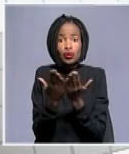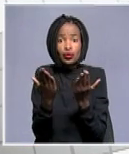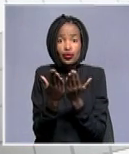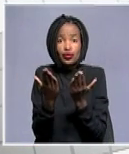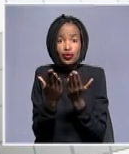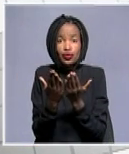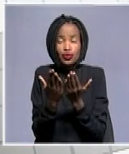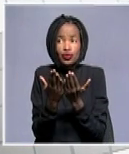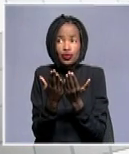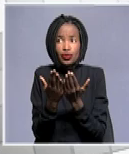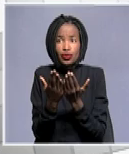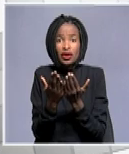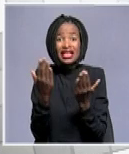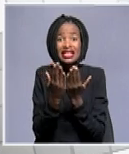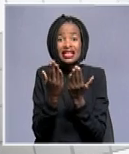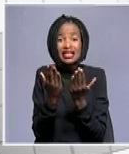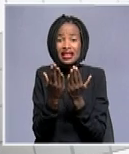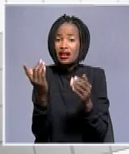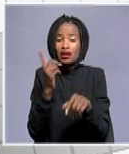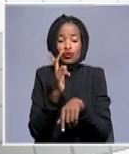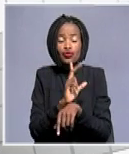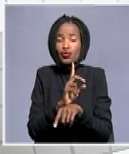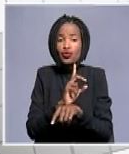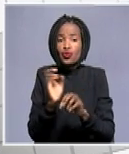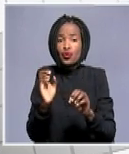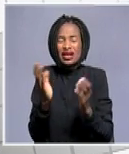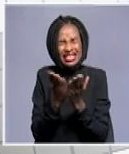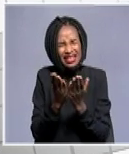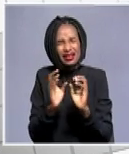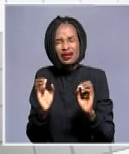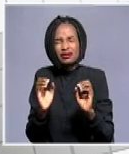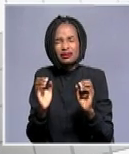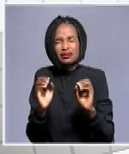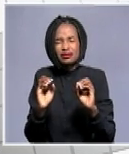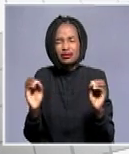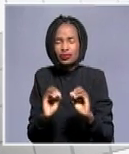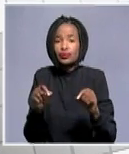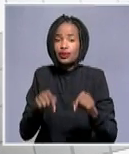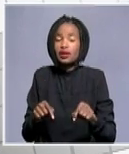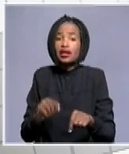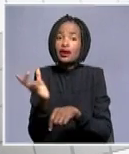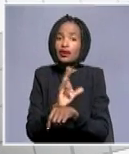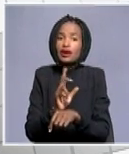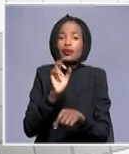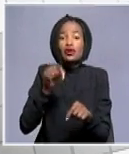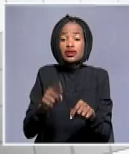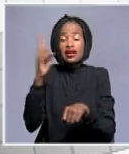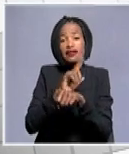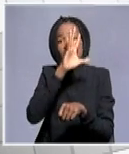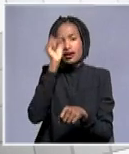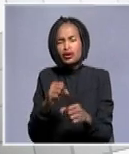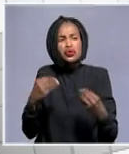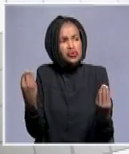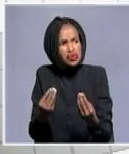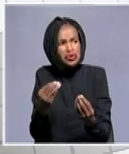then seeing today is Africa Day, a public holiday in Namibia, they came out to join the cleanup campaign.